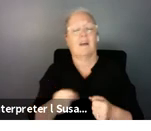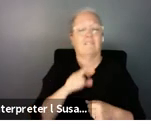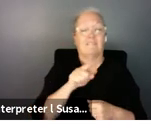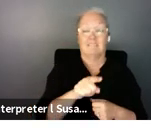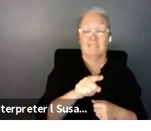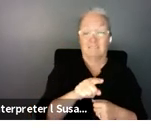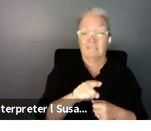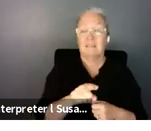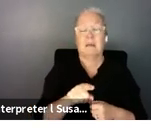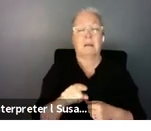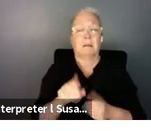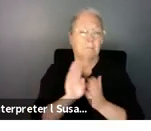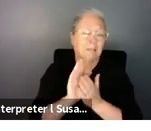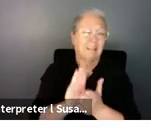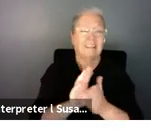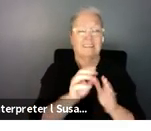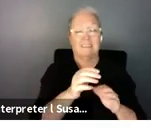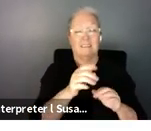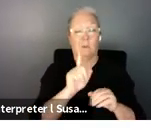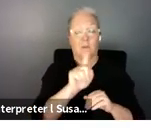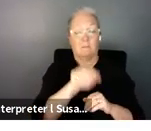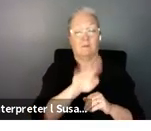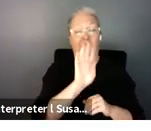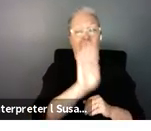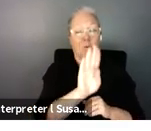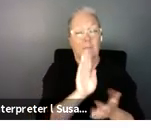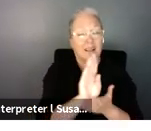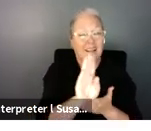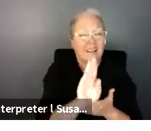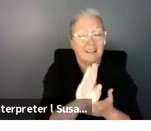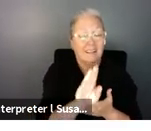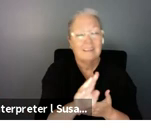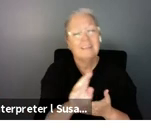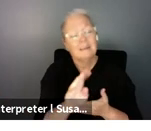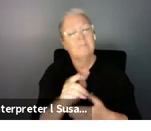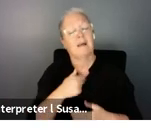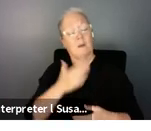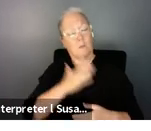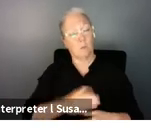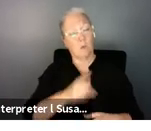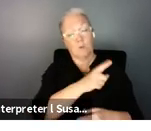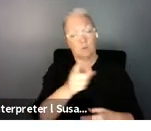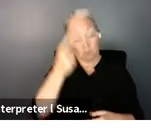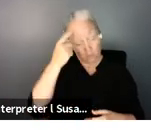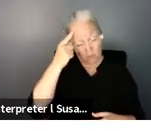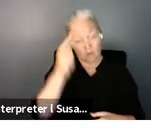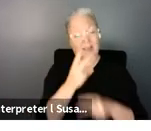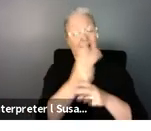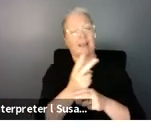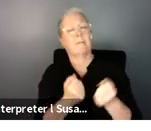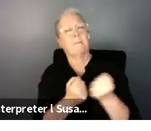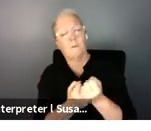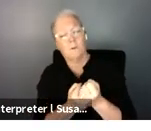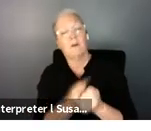424 million will be aged over 80. but i want you to remember that care and support is about disability at all